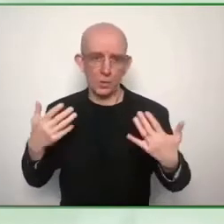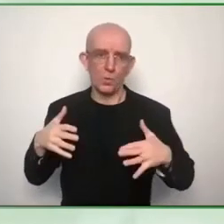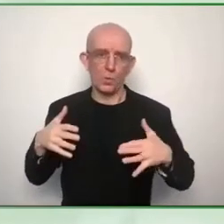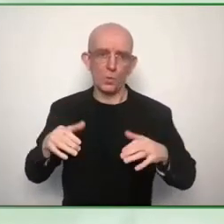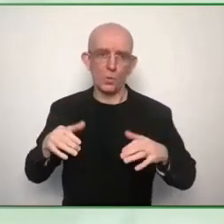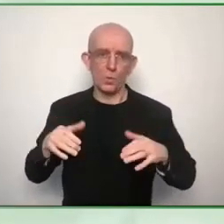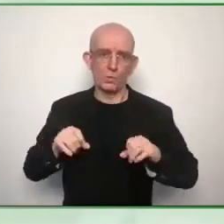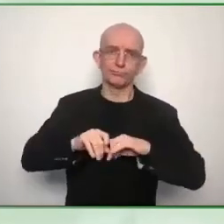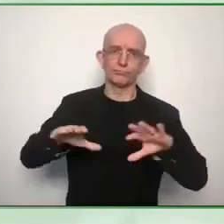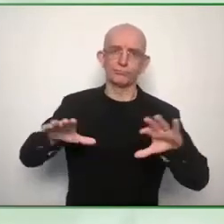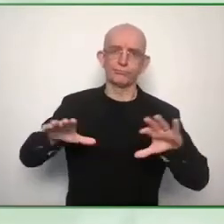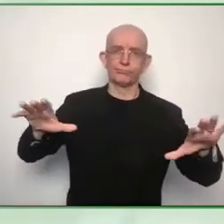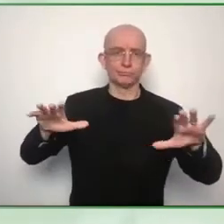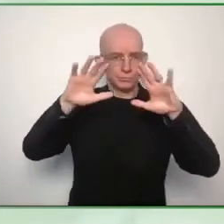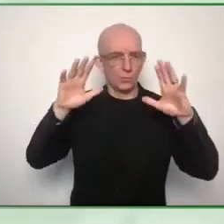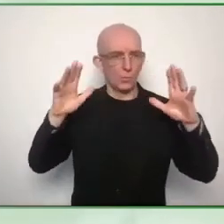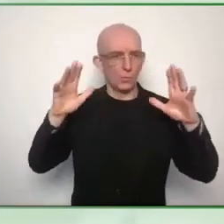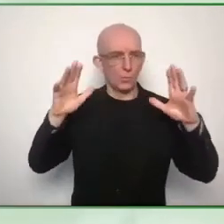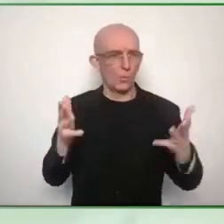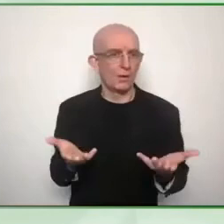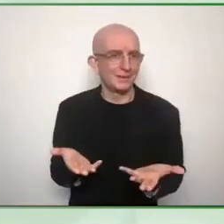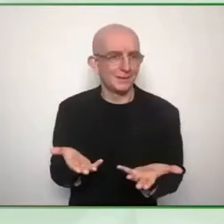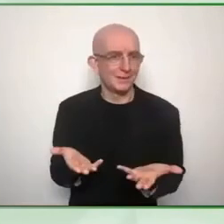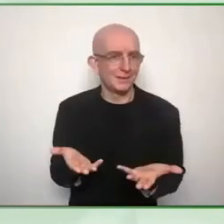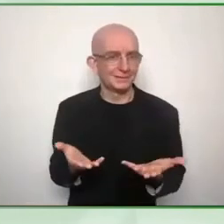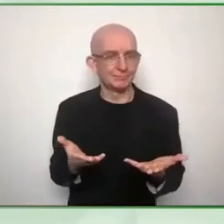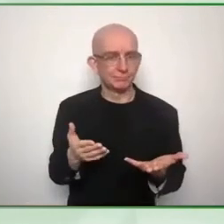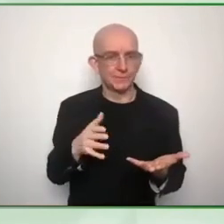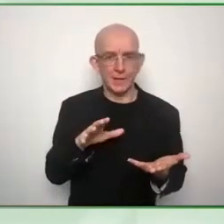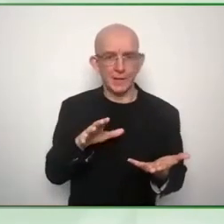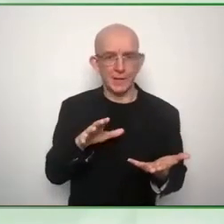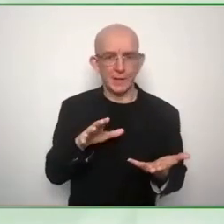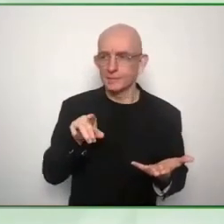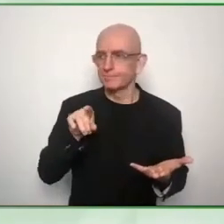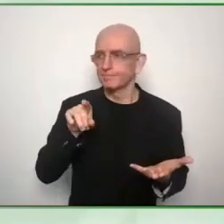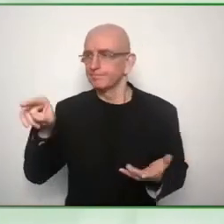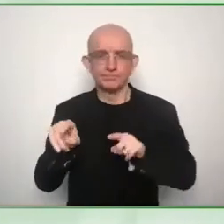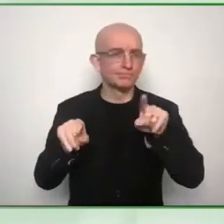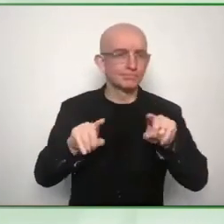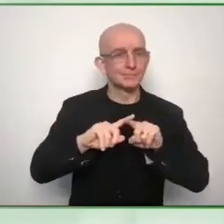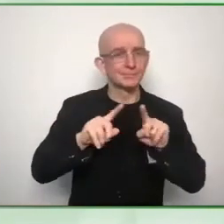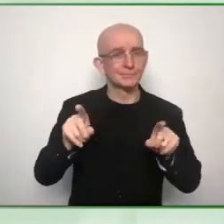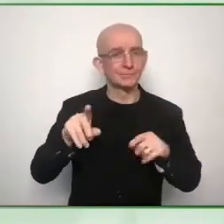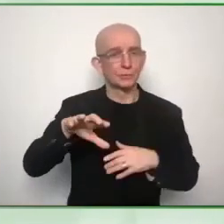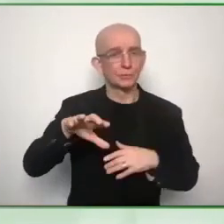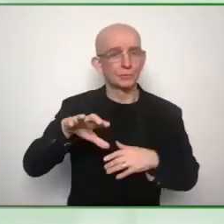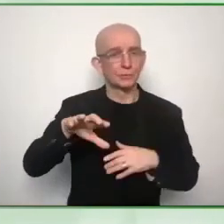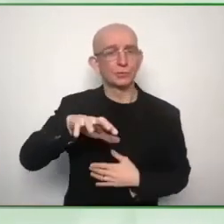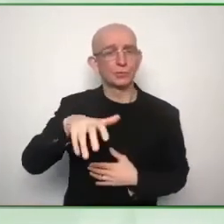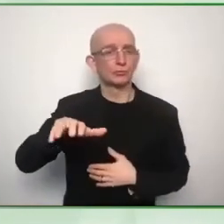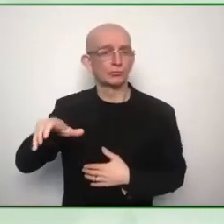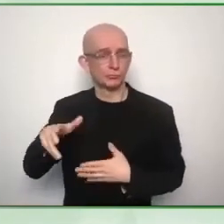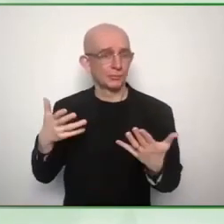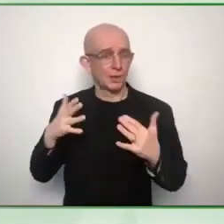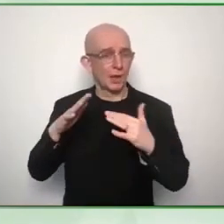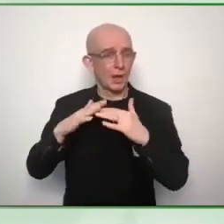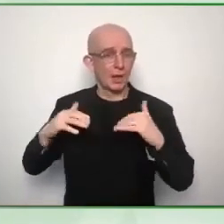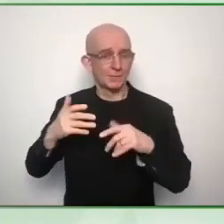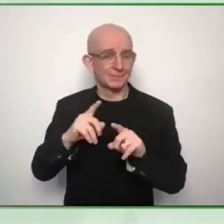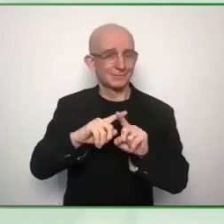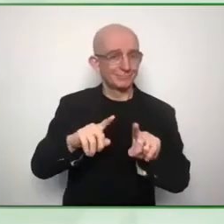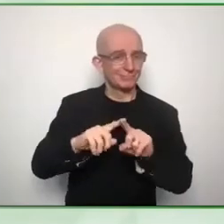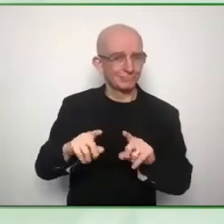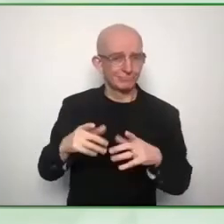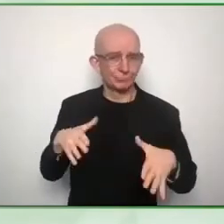here on the on the picture and um the good thing was that there was um very good top-down support but also